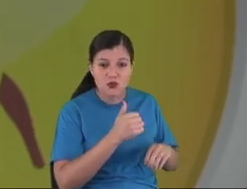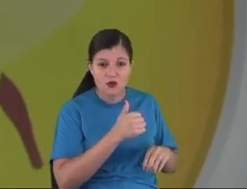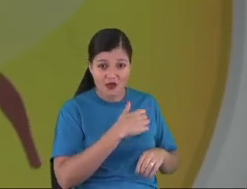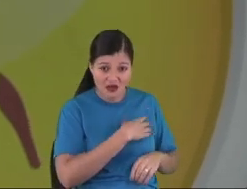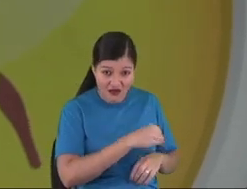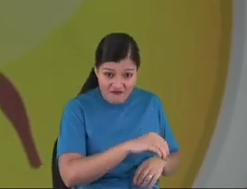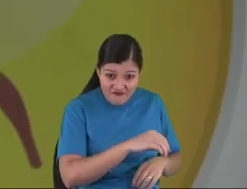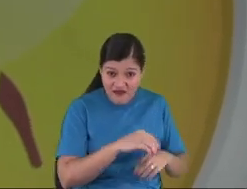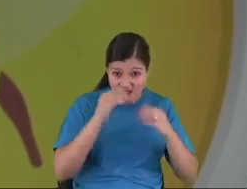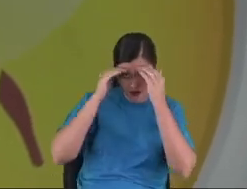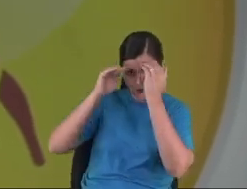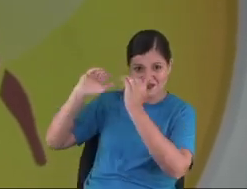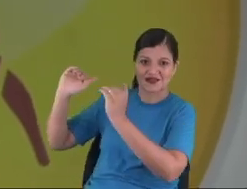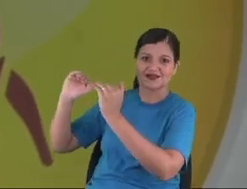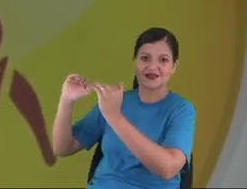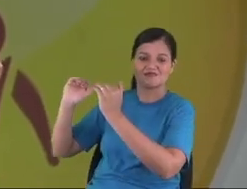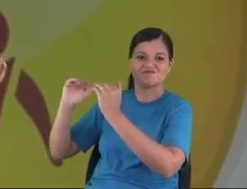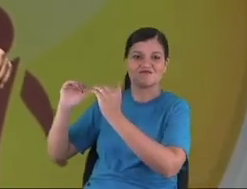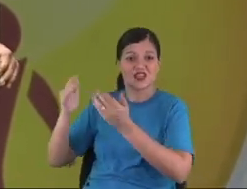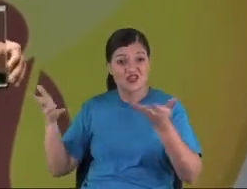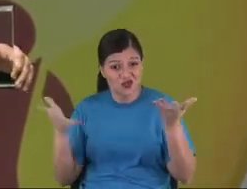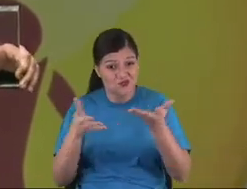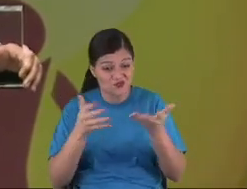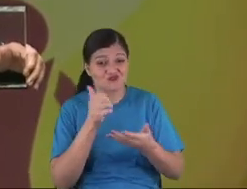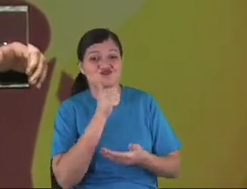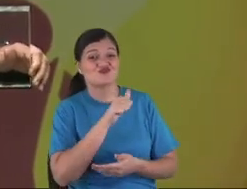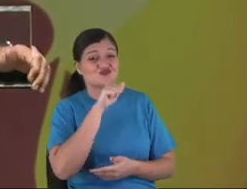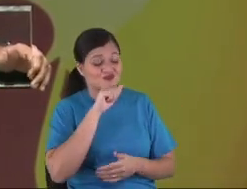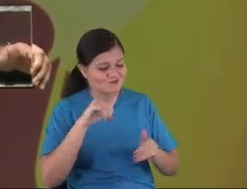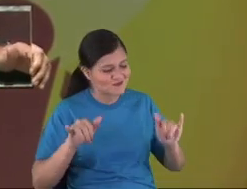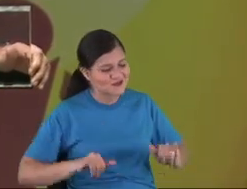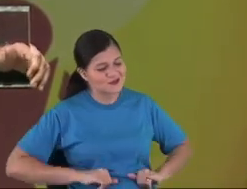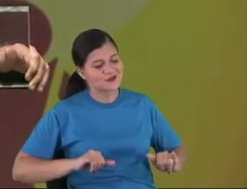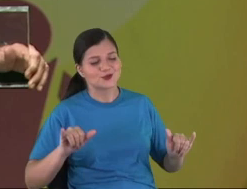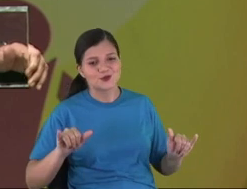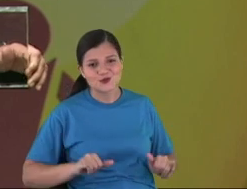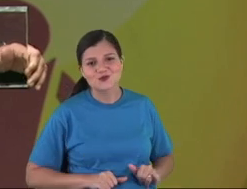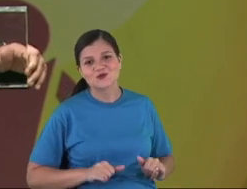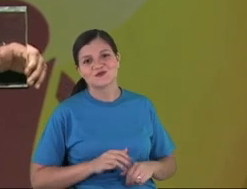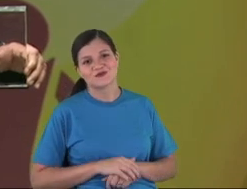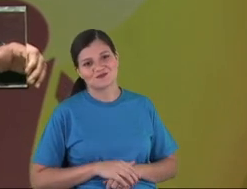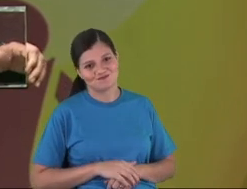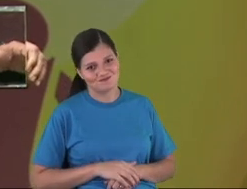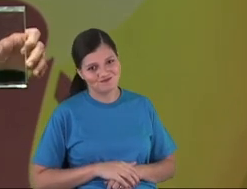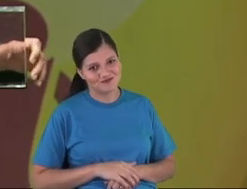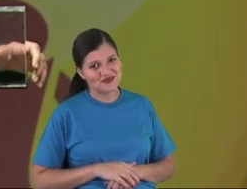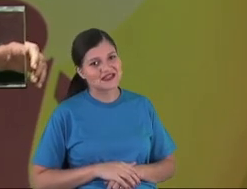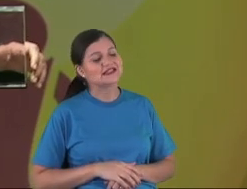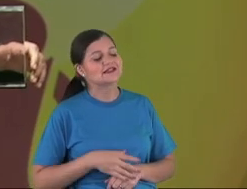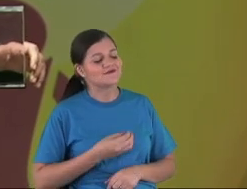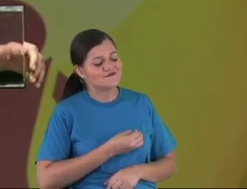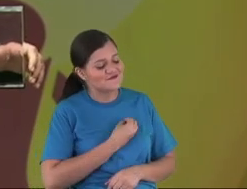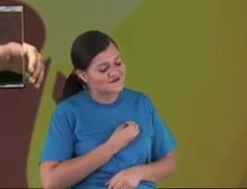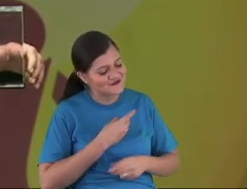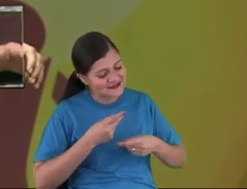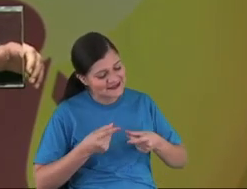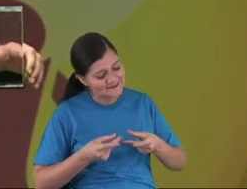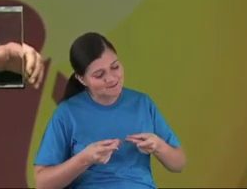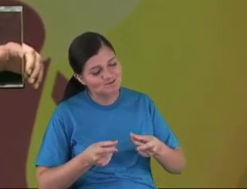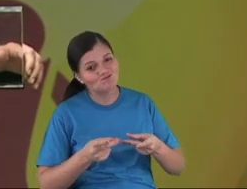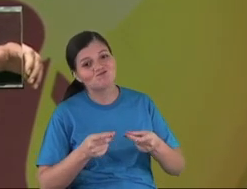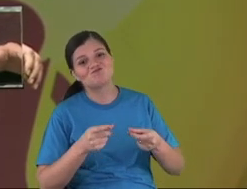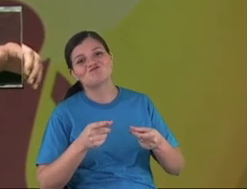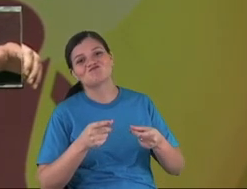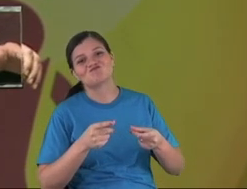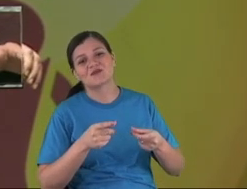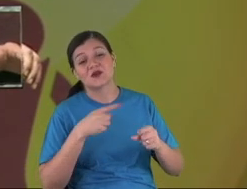Now, he's paid a high price. Expensive. And the kid